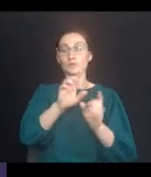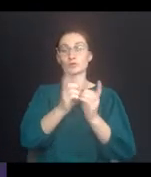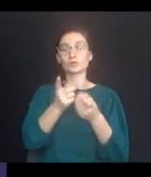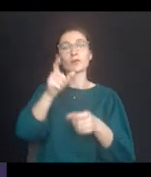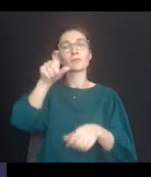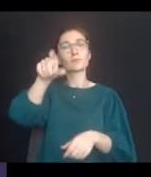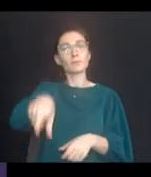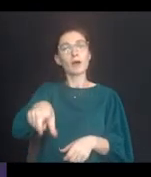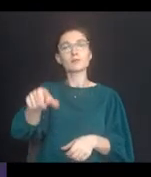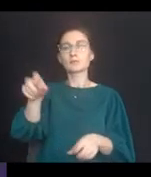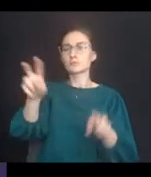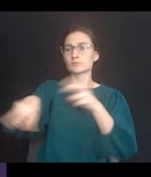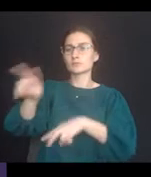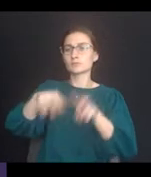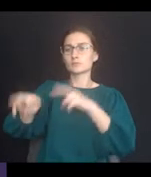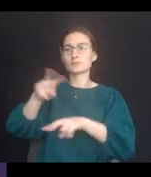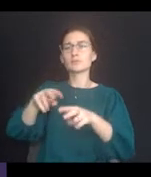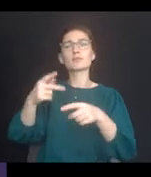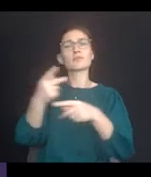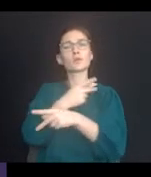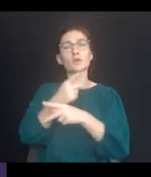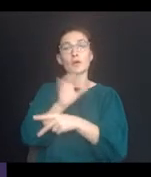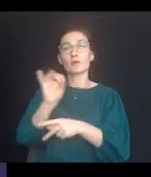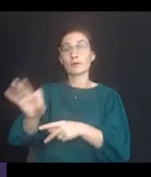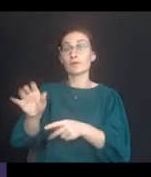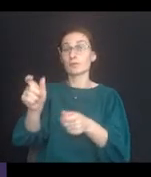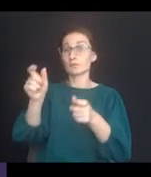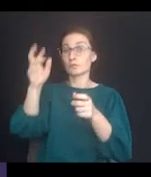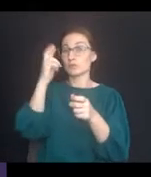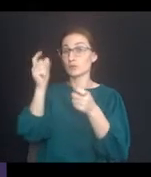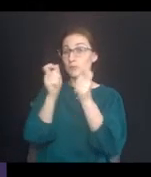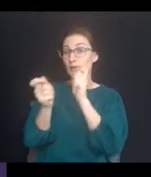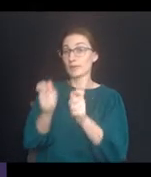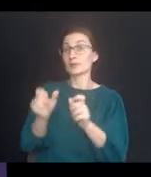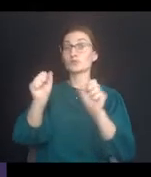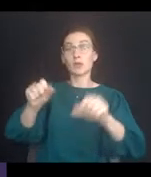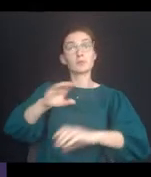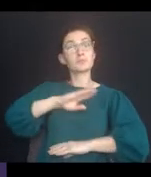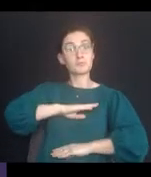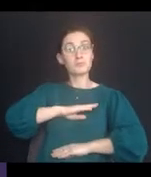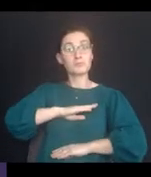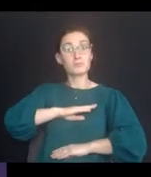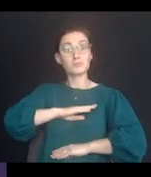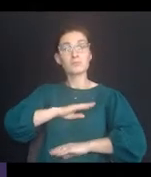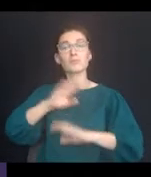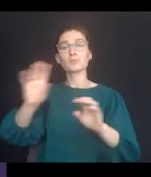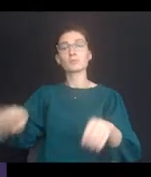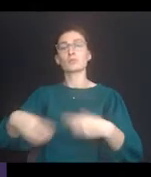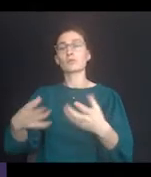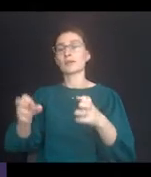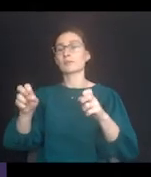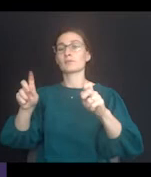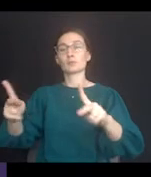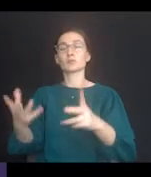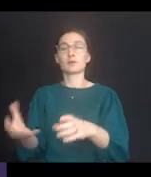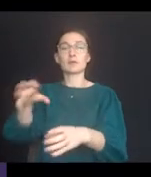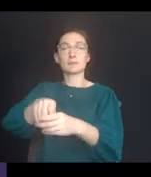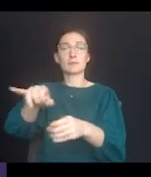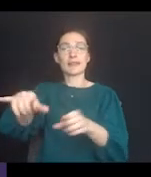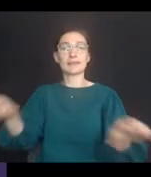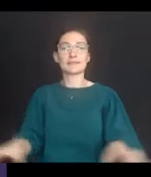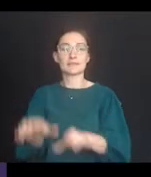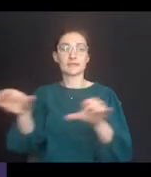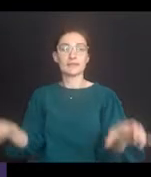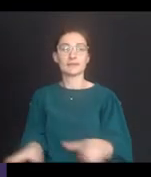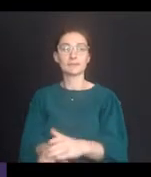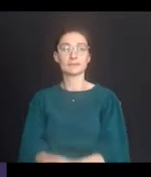inquiry to determine if there are reasonable modifications or necessary aids and services which would allow a student with a disability to take part